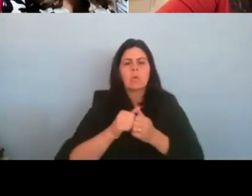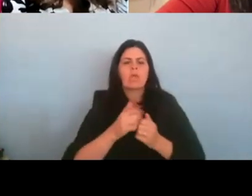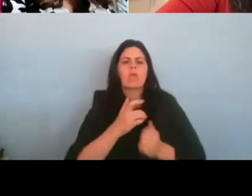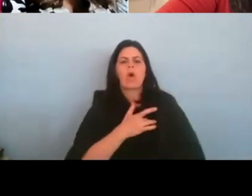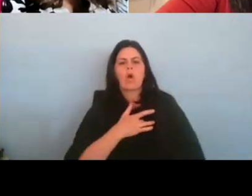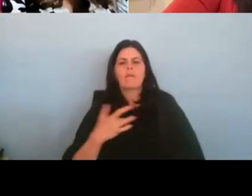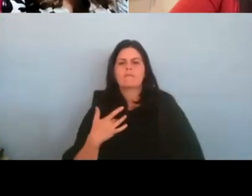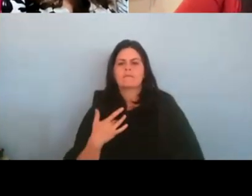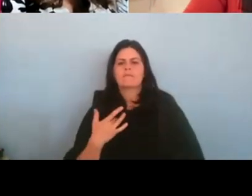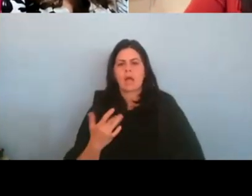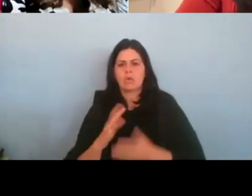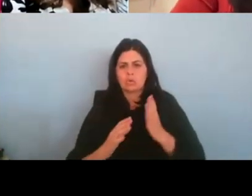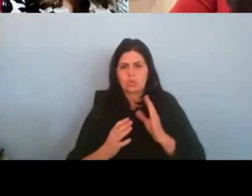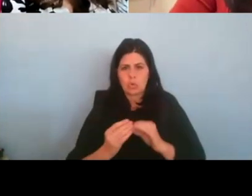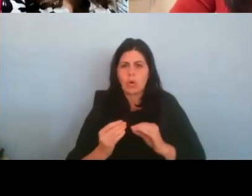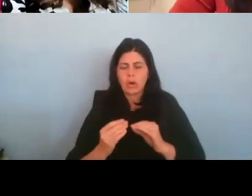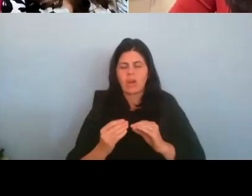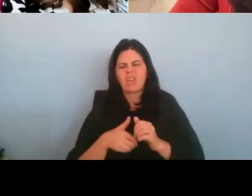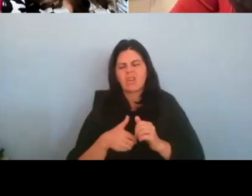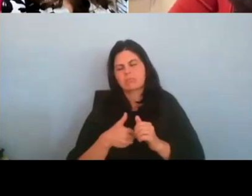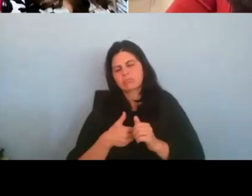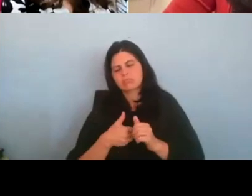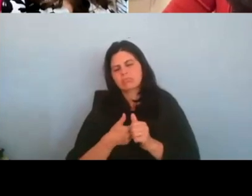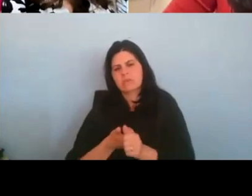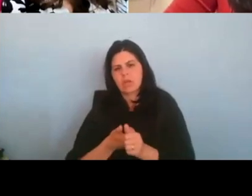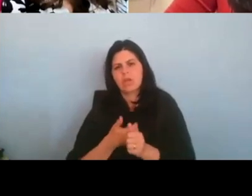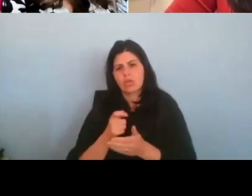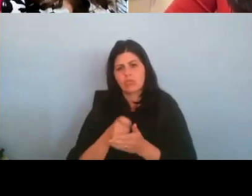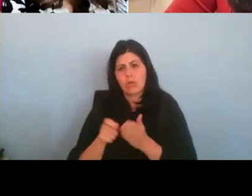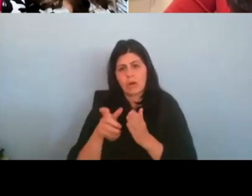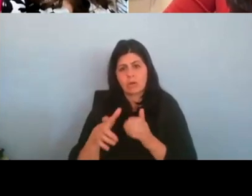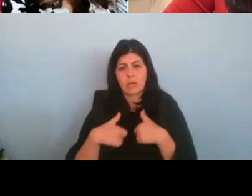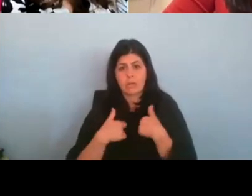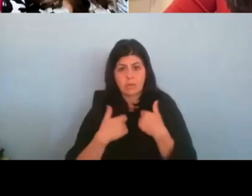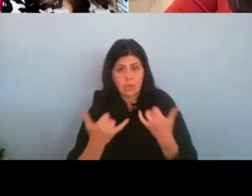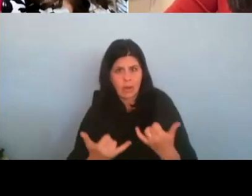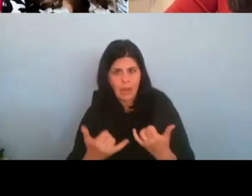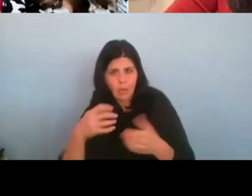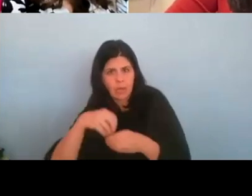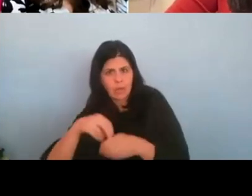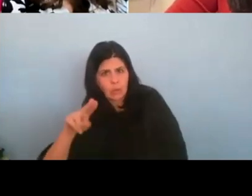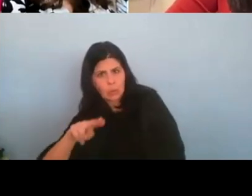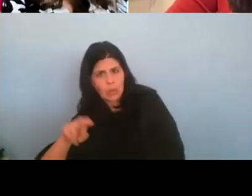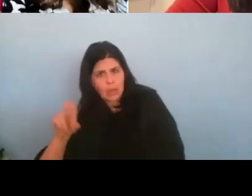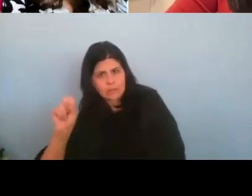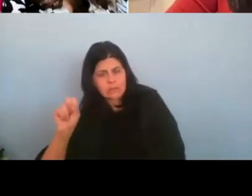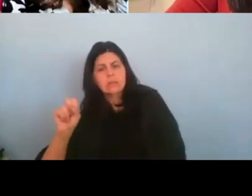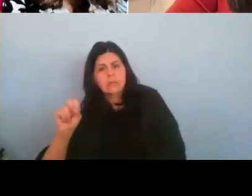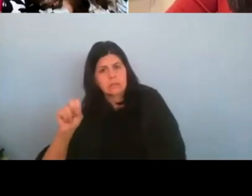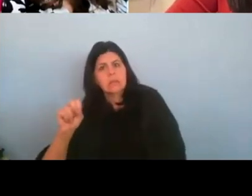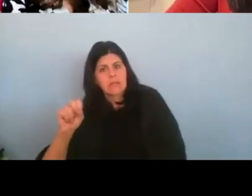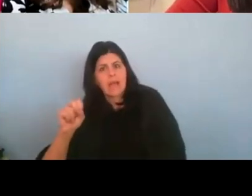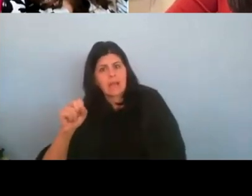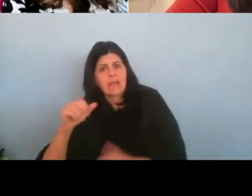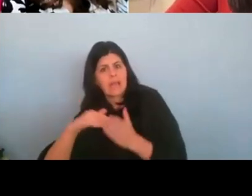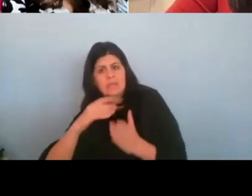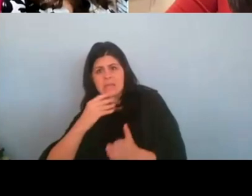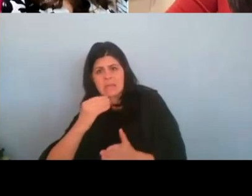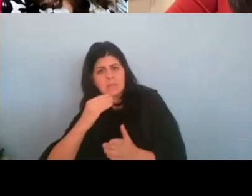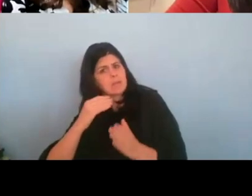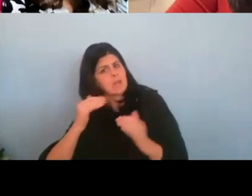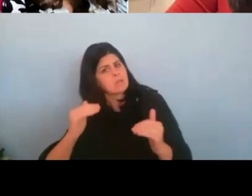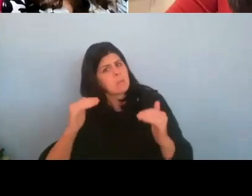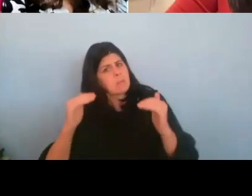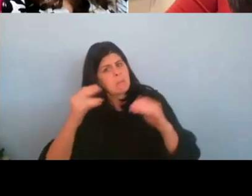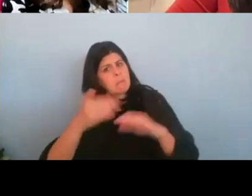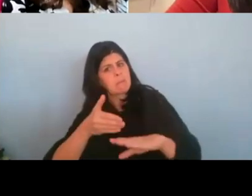So with antisemitism in the U S on the rise for the past decades, um, why is it so important to